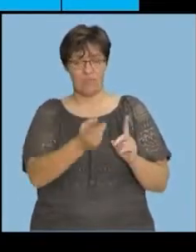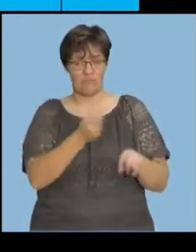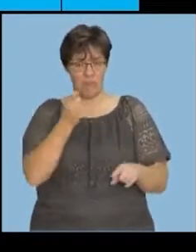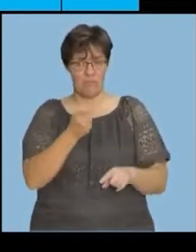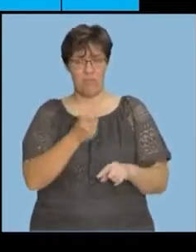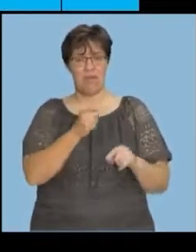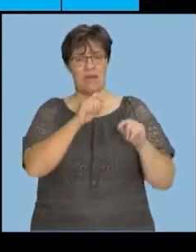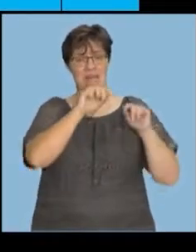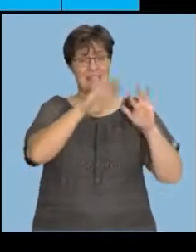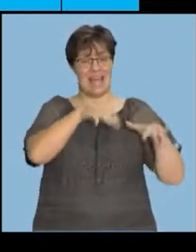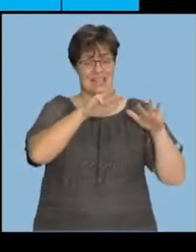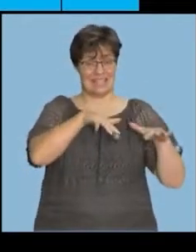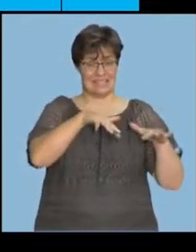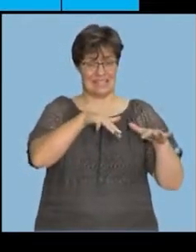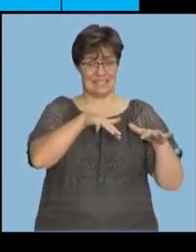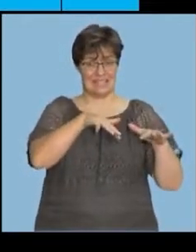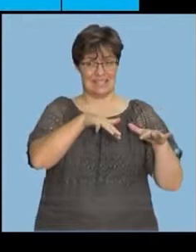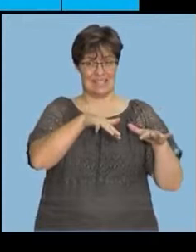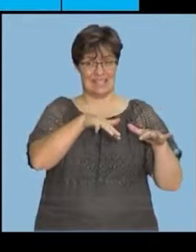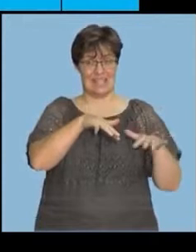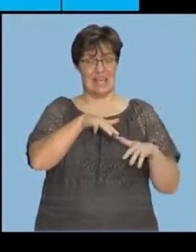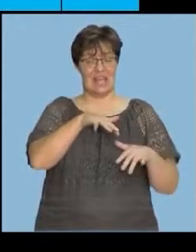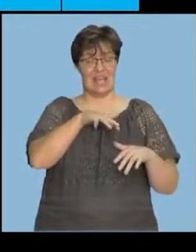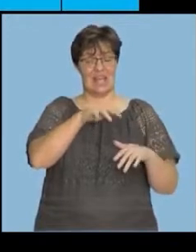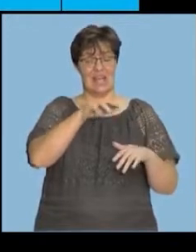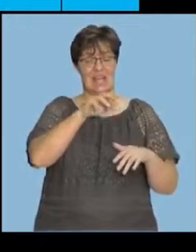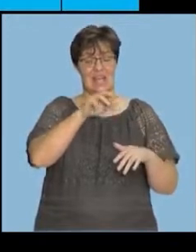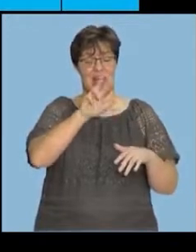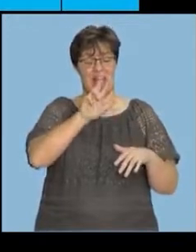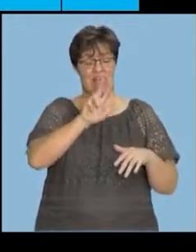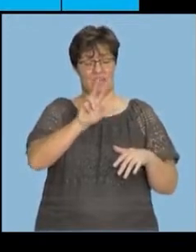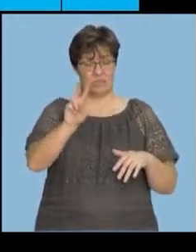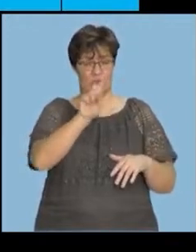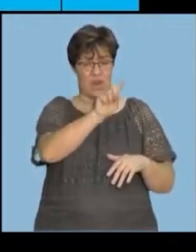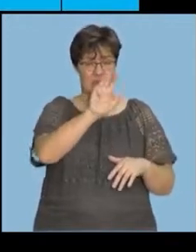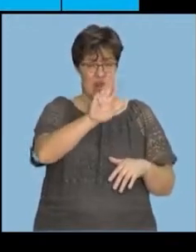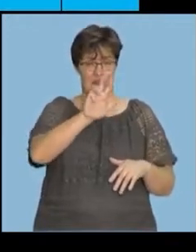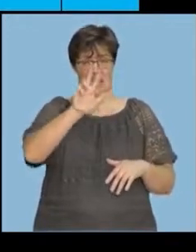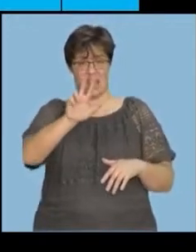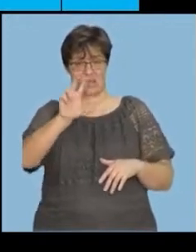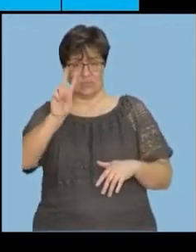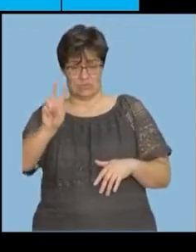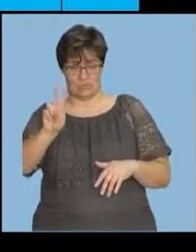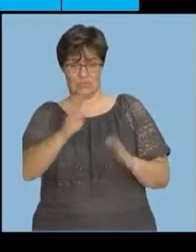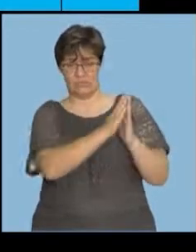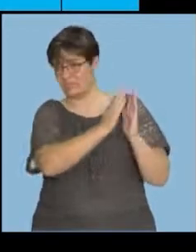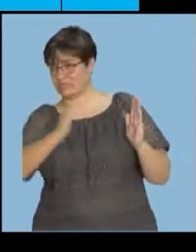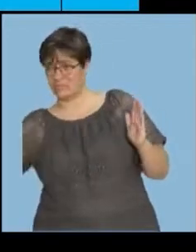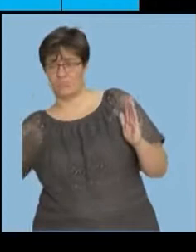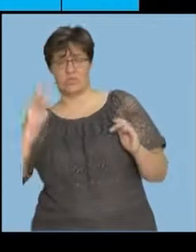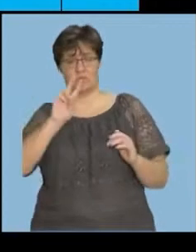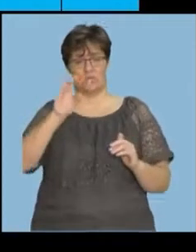1982 all the way to 2002.